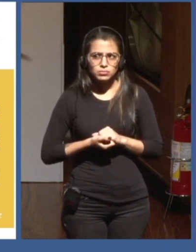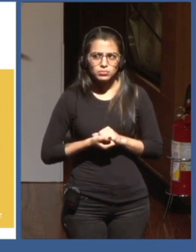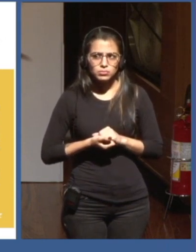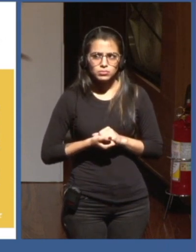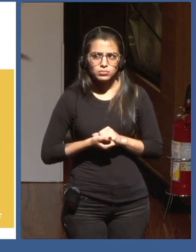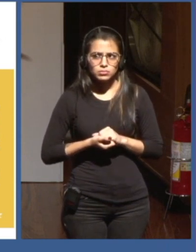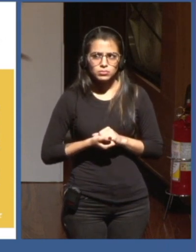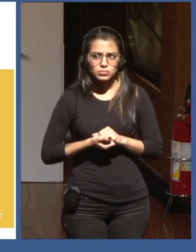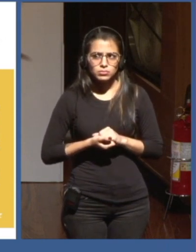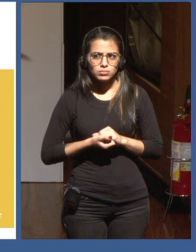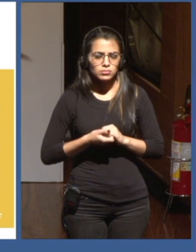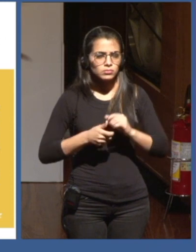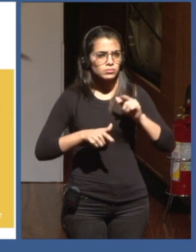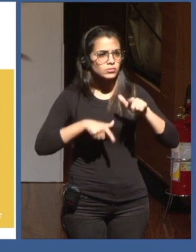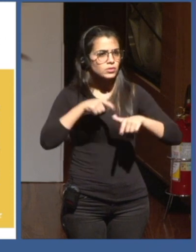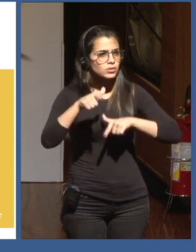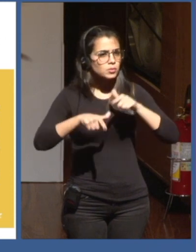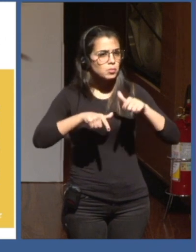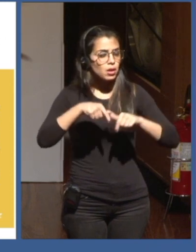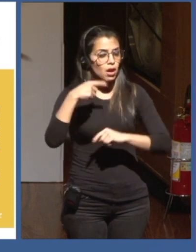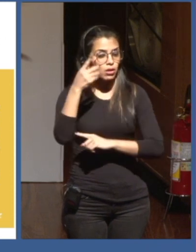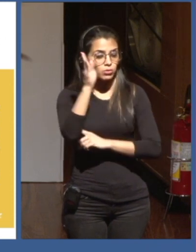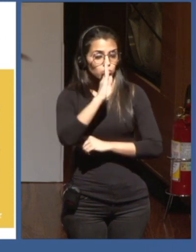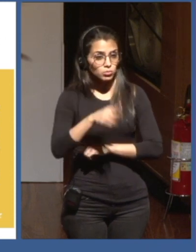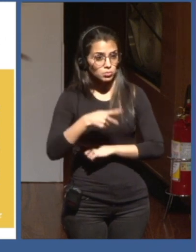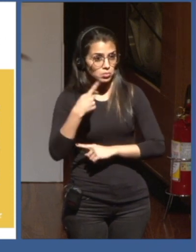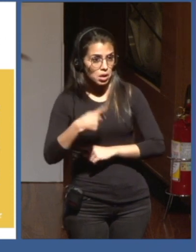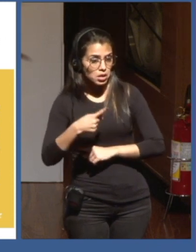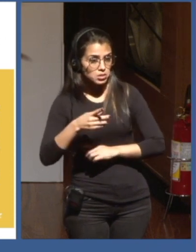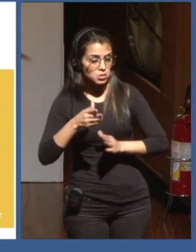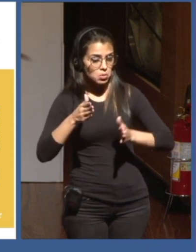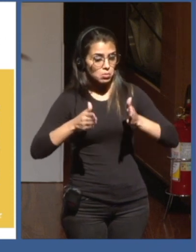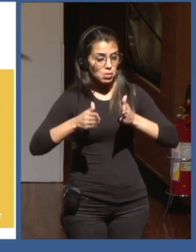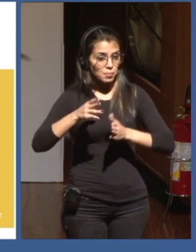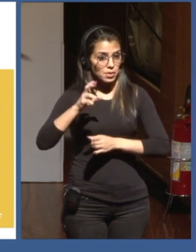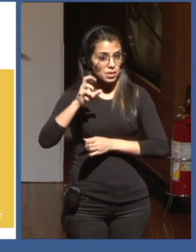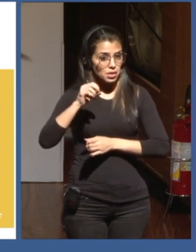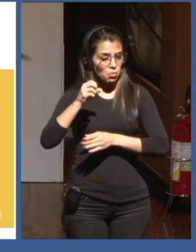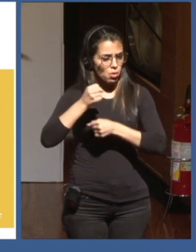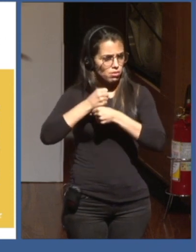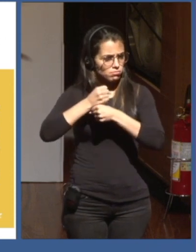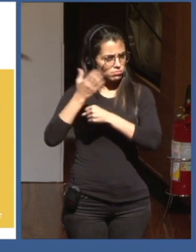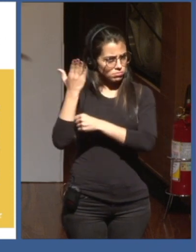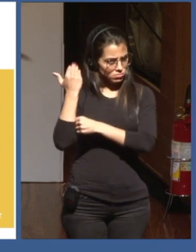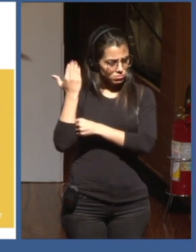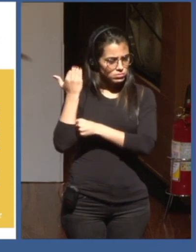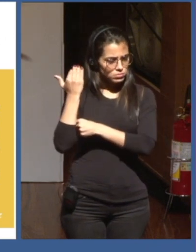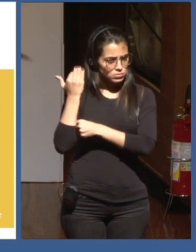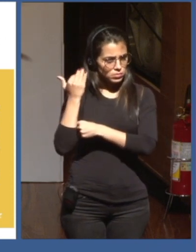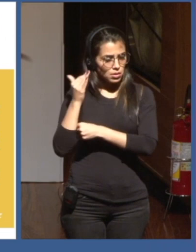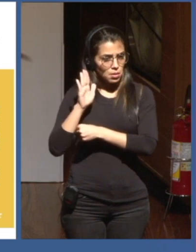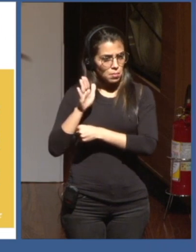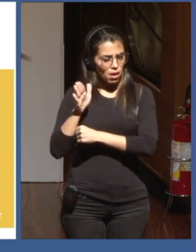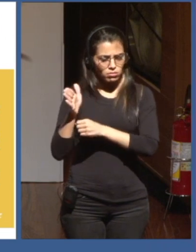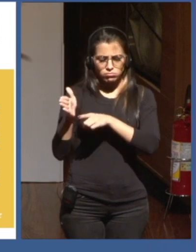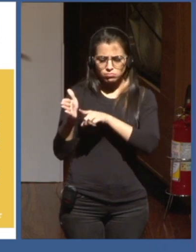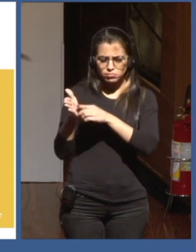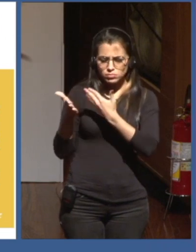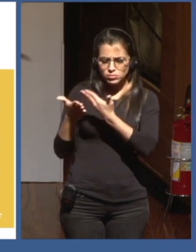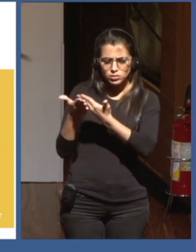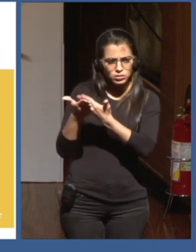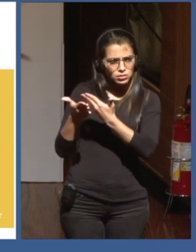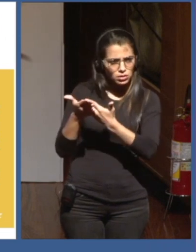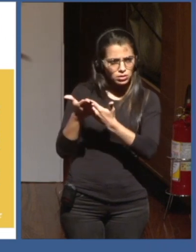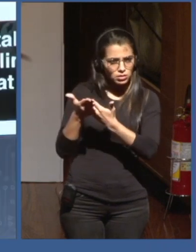in the 50s and 60s, actually, historically, literacy was not really about empowerment. It was a means of control